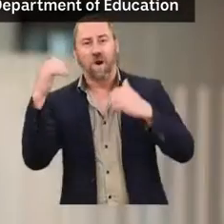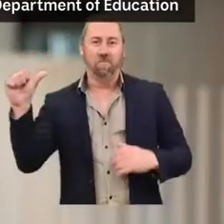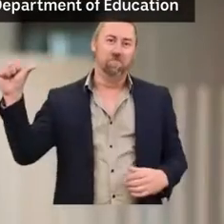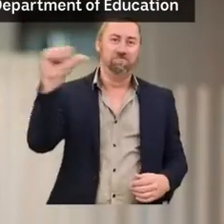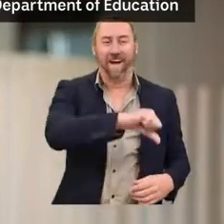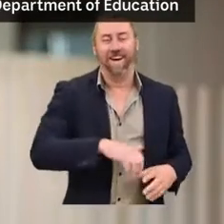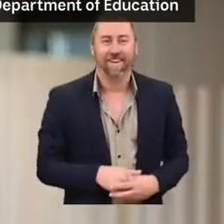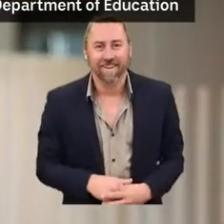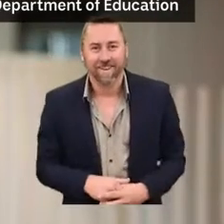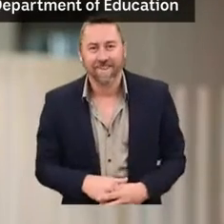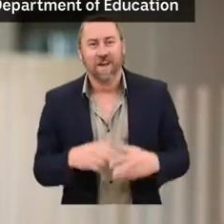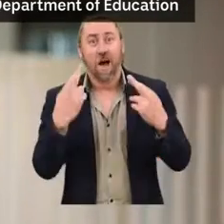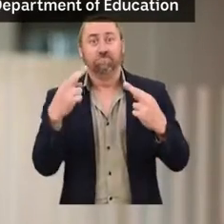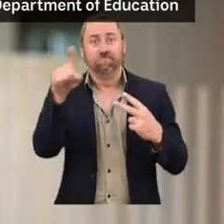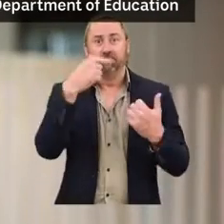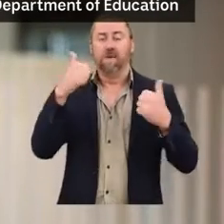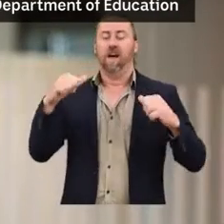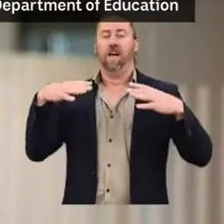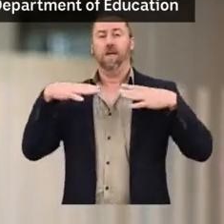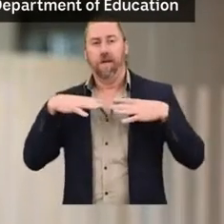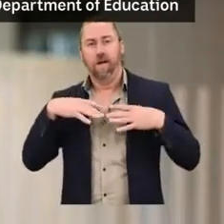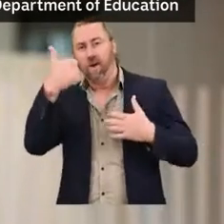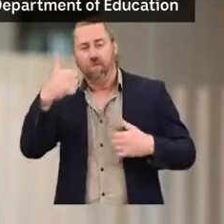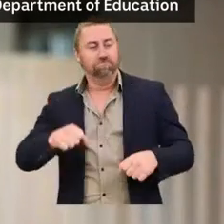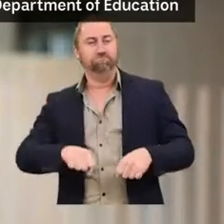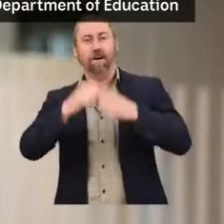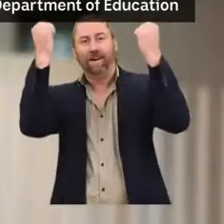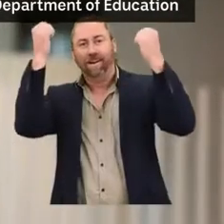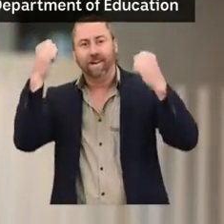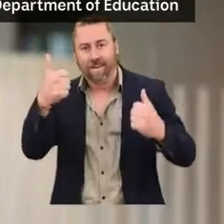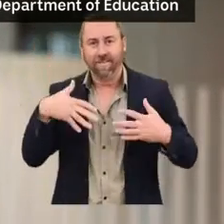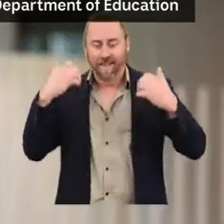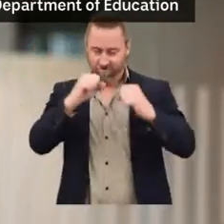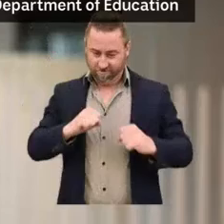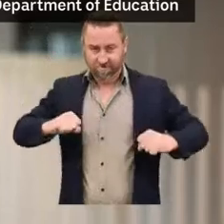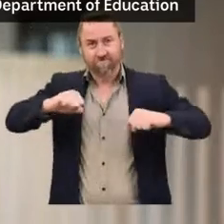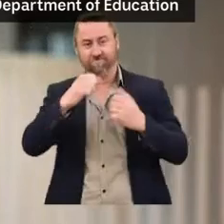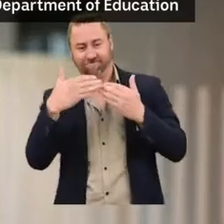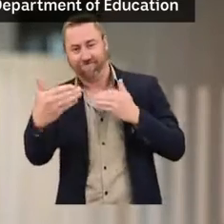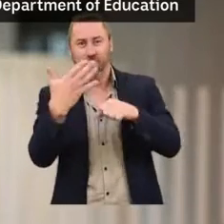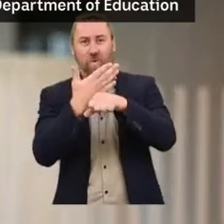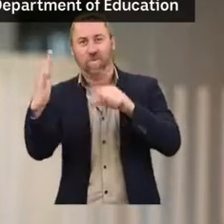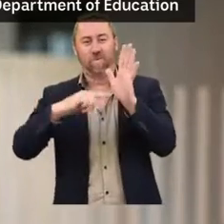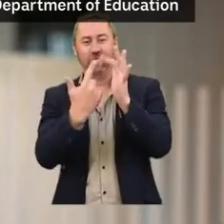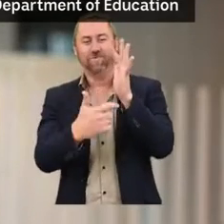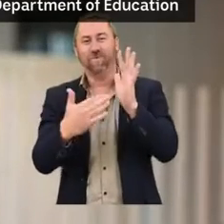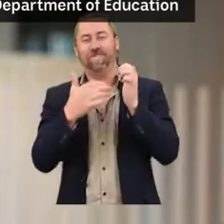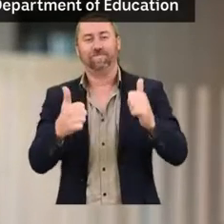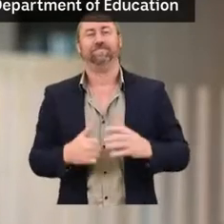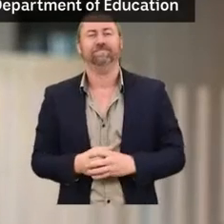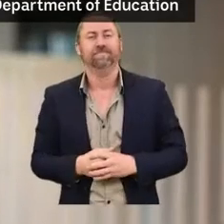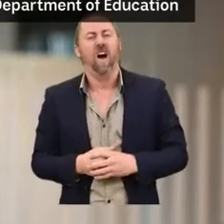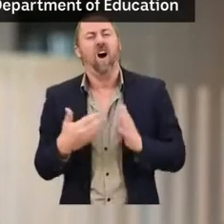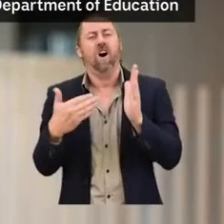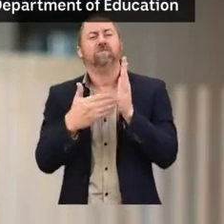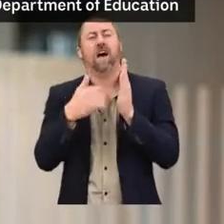Welcome back. I hope those of you who had time off had a relaxing break and are ready and refreshed for the new term. In this